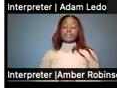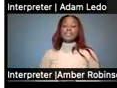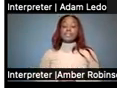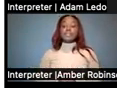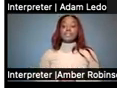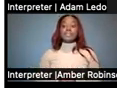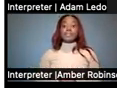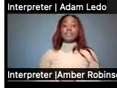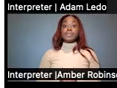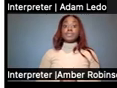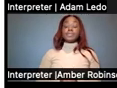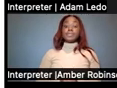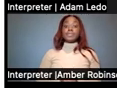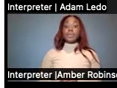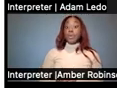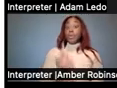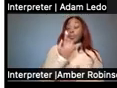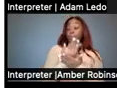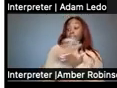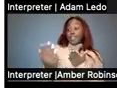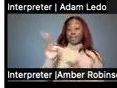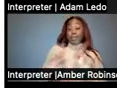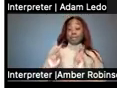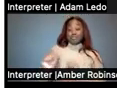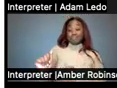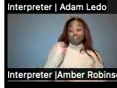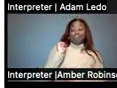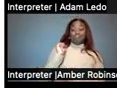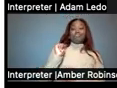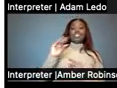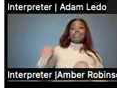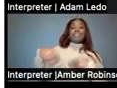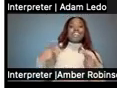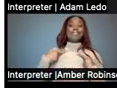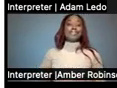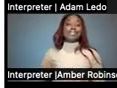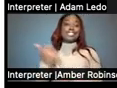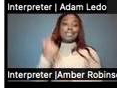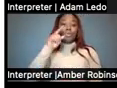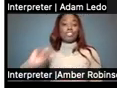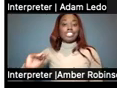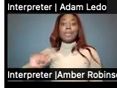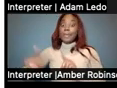it's one of the things that I think people are reluctant to do is give the kids physical assistance, but they need that.